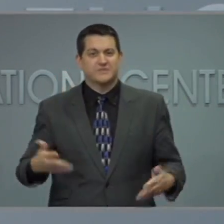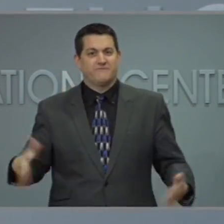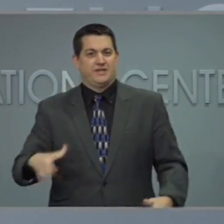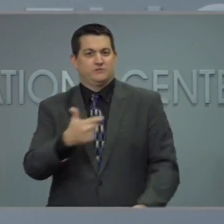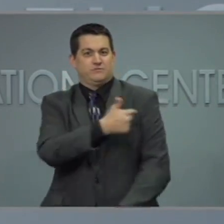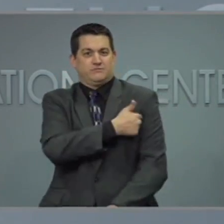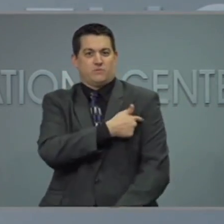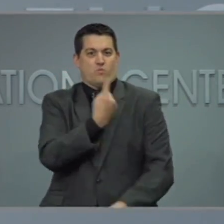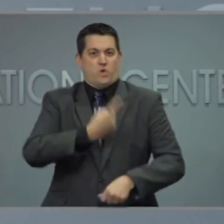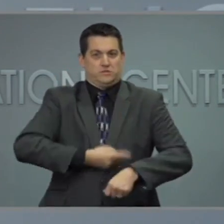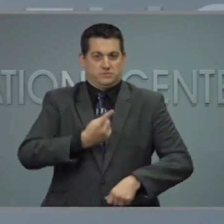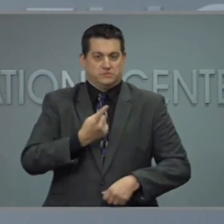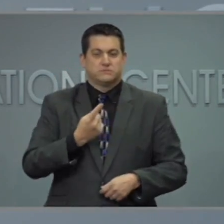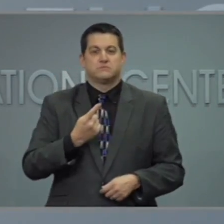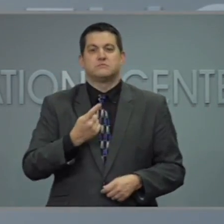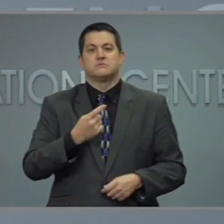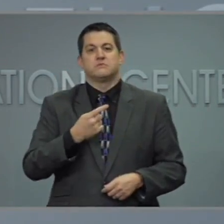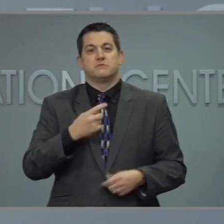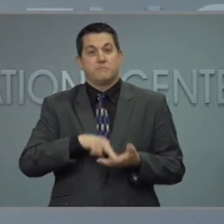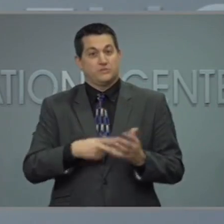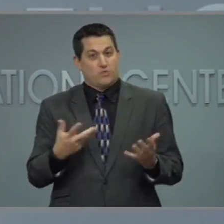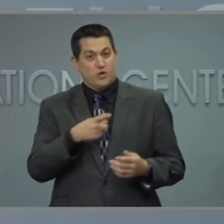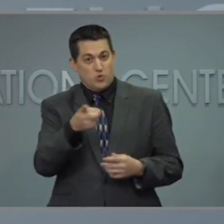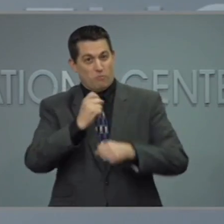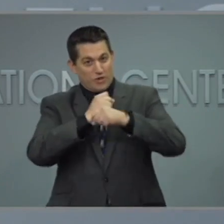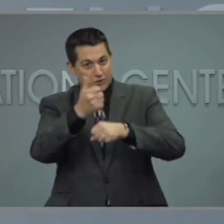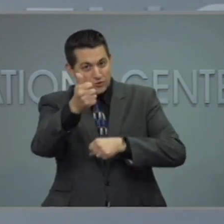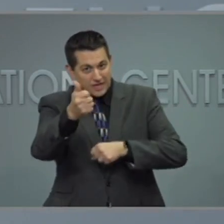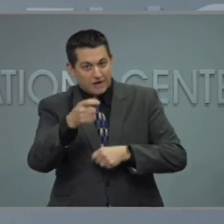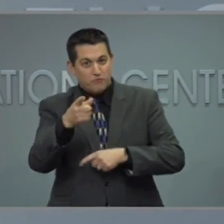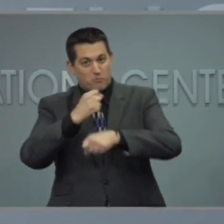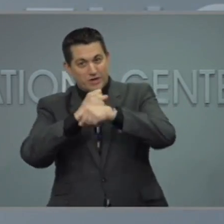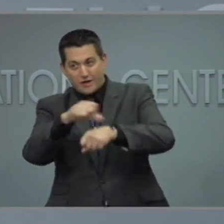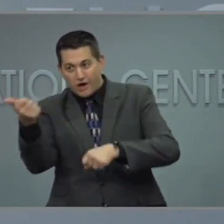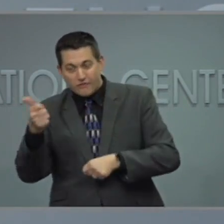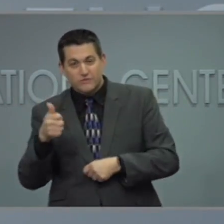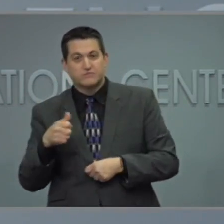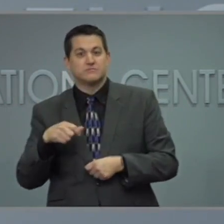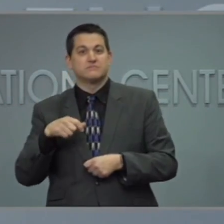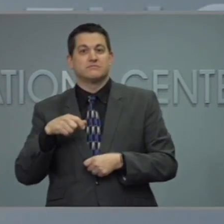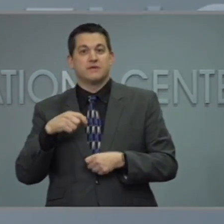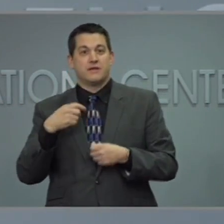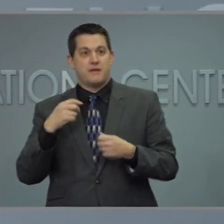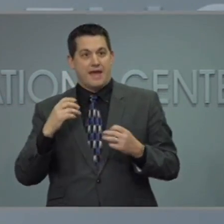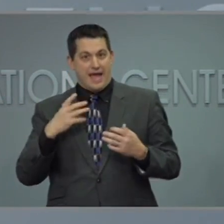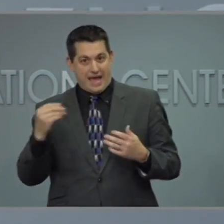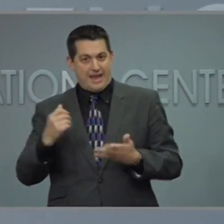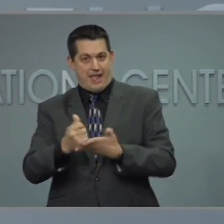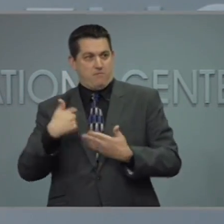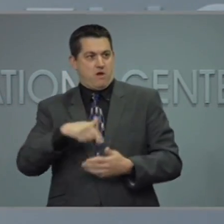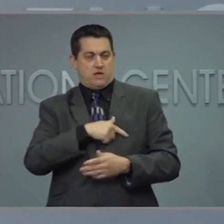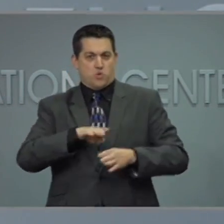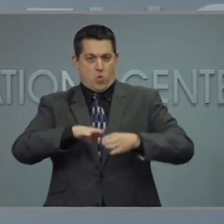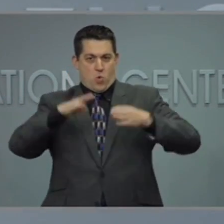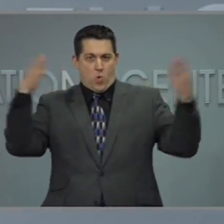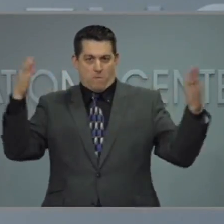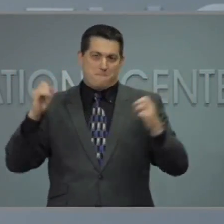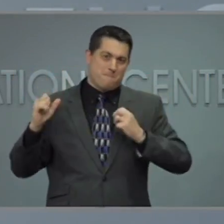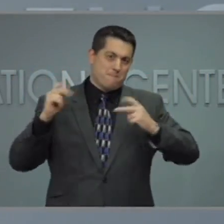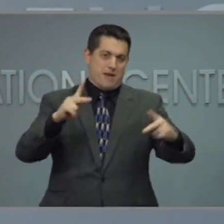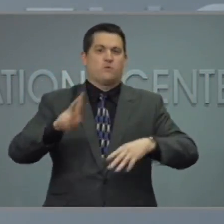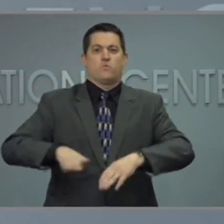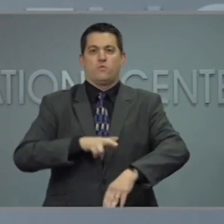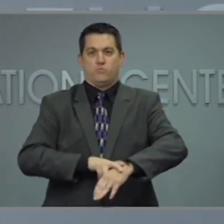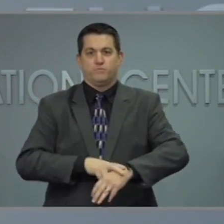protecting themselves and others and helping us get back to the people, places and events we love. If you still have questions